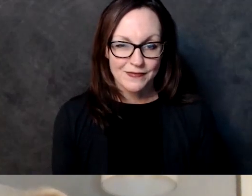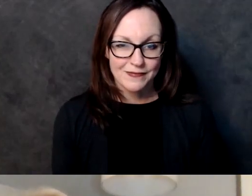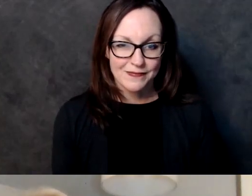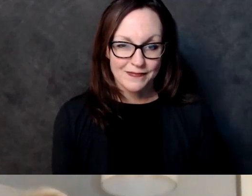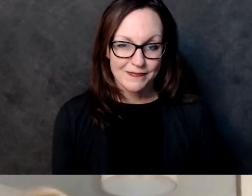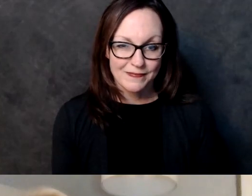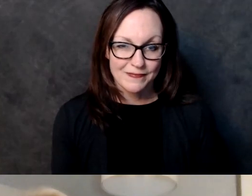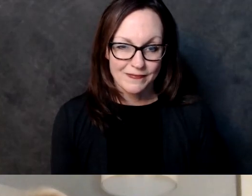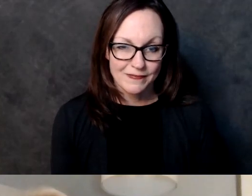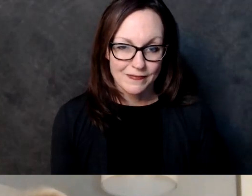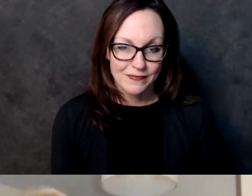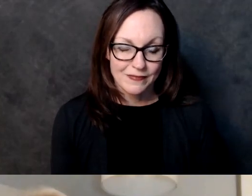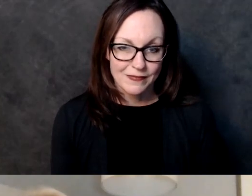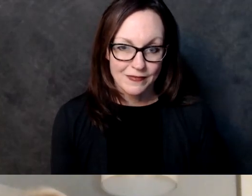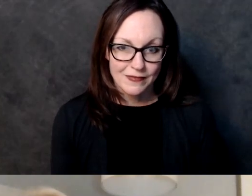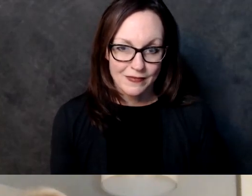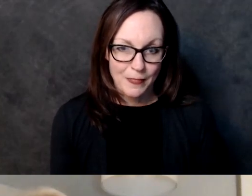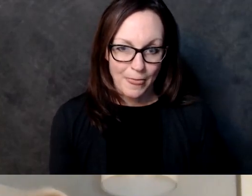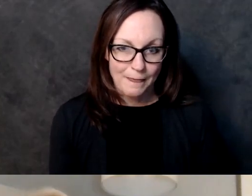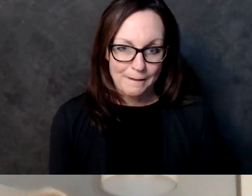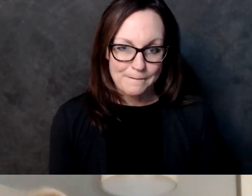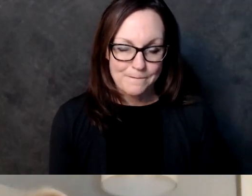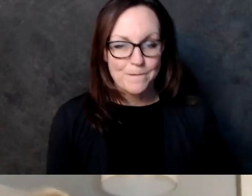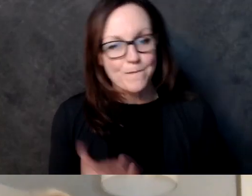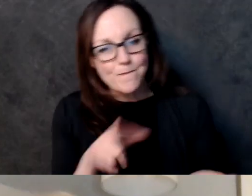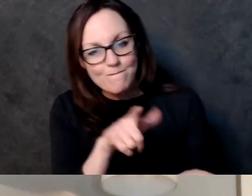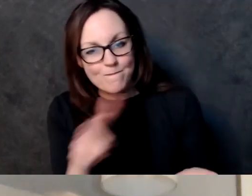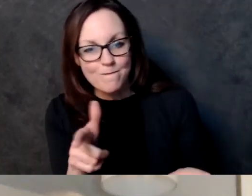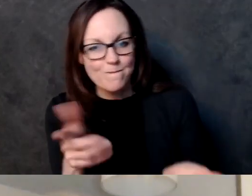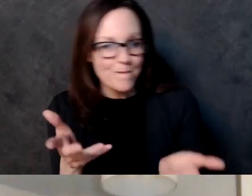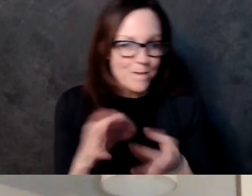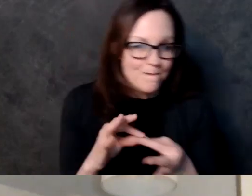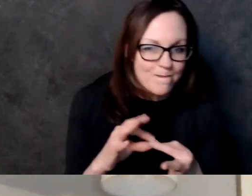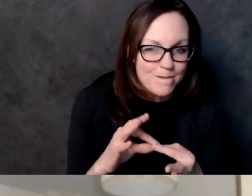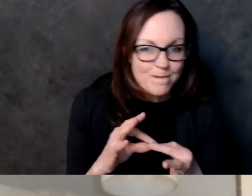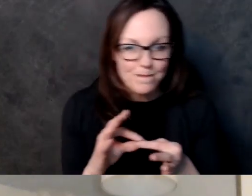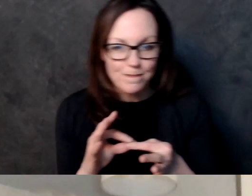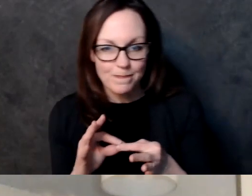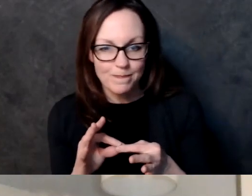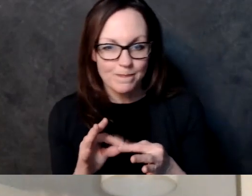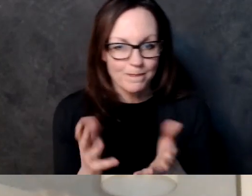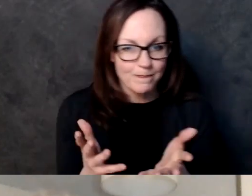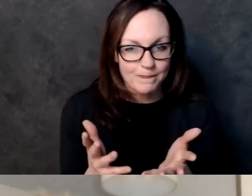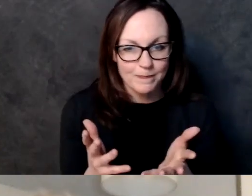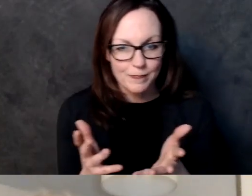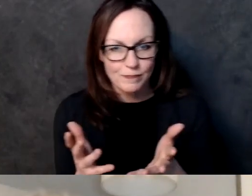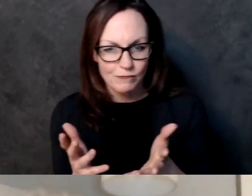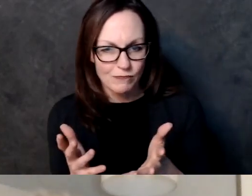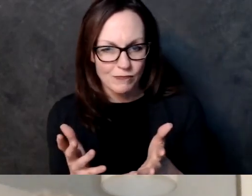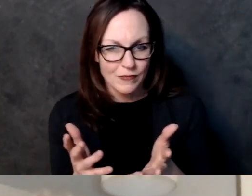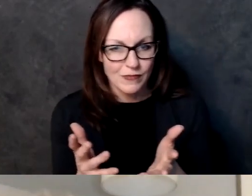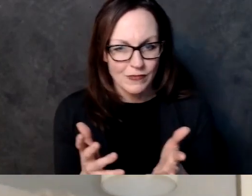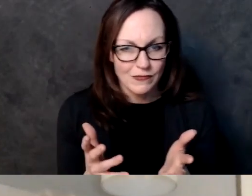is that just making sure because it looks like i have a bunch of these or am i uh